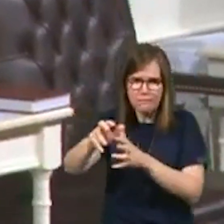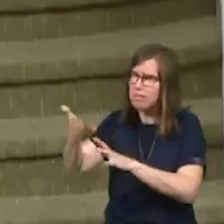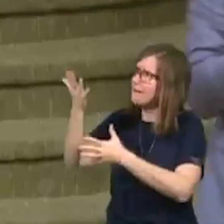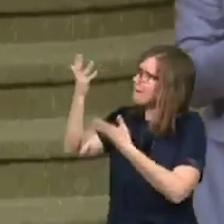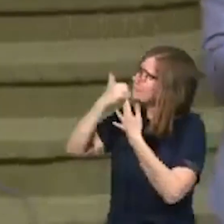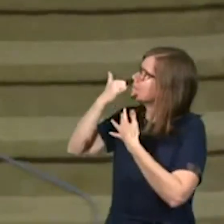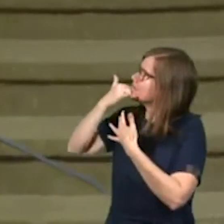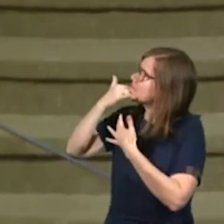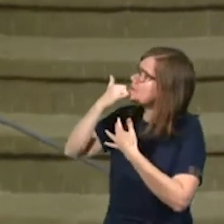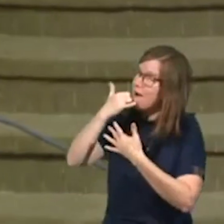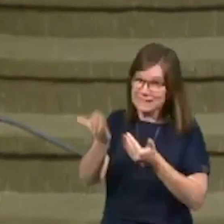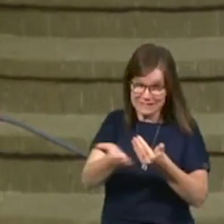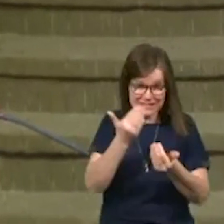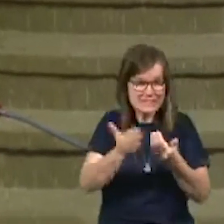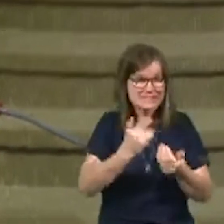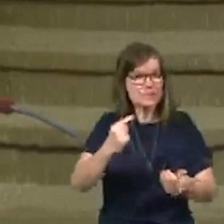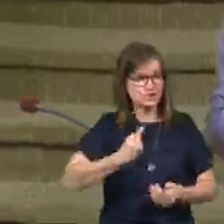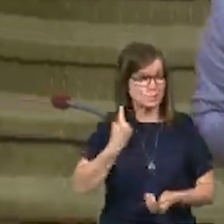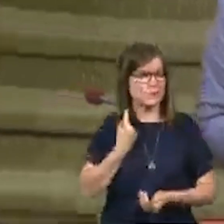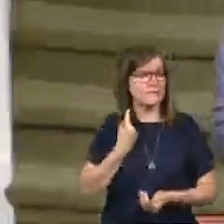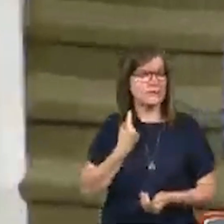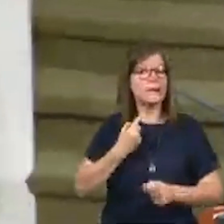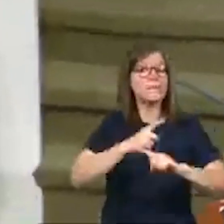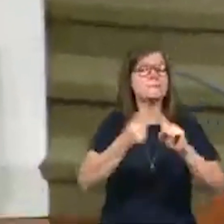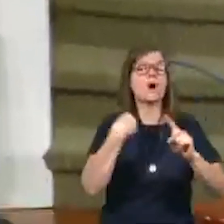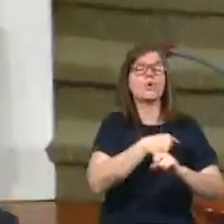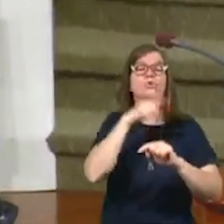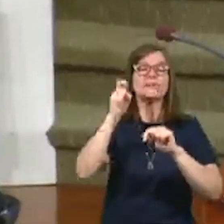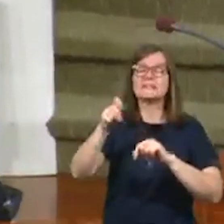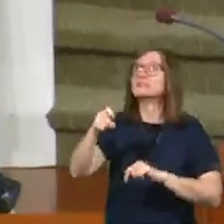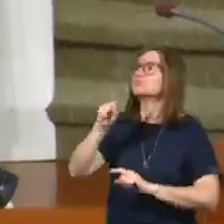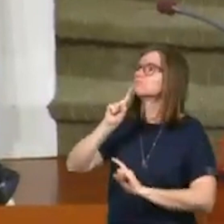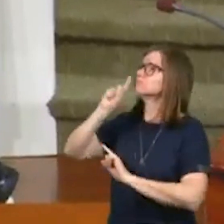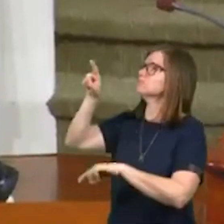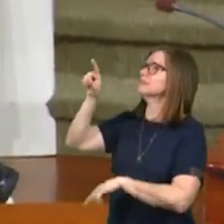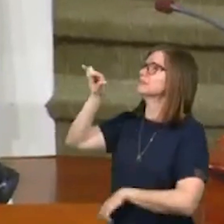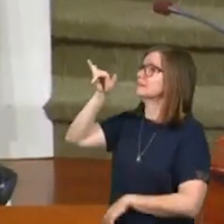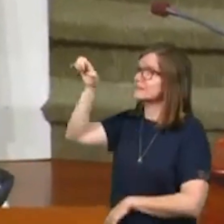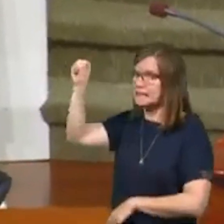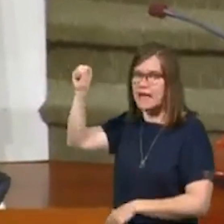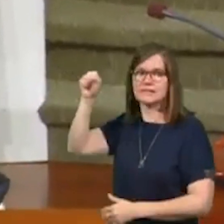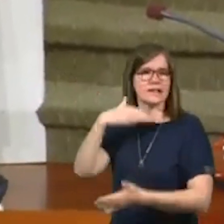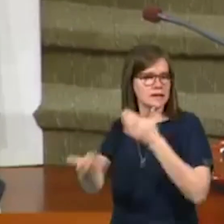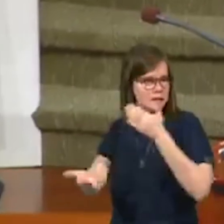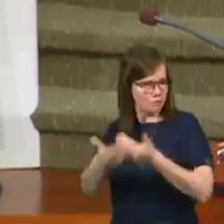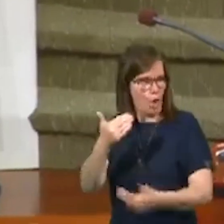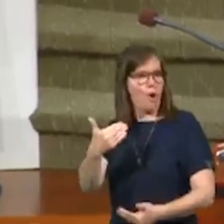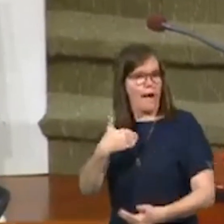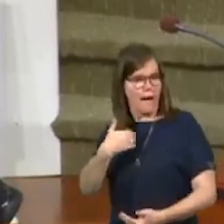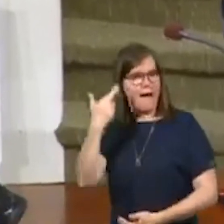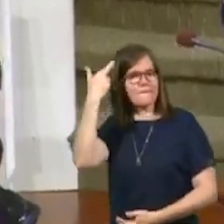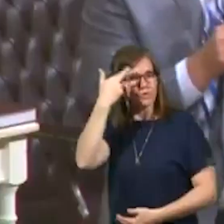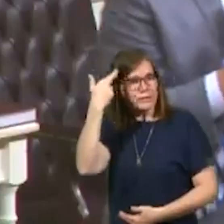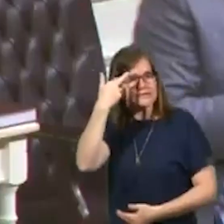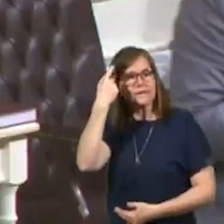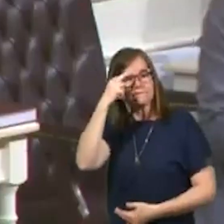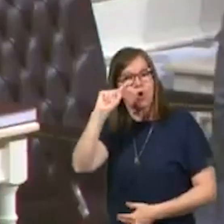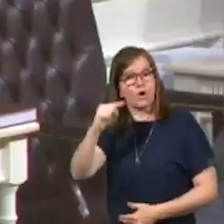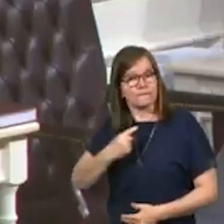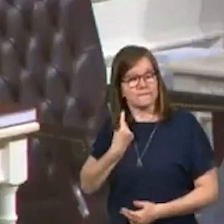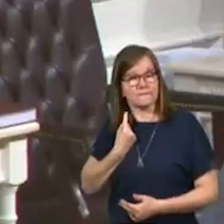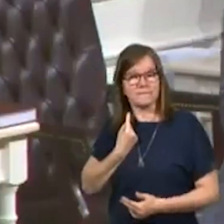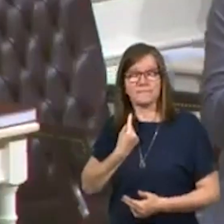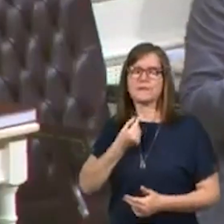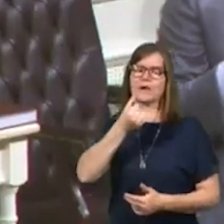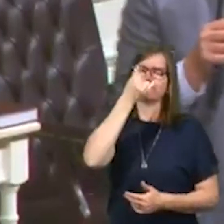problem here? And it's easy to become offended, but we need to say yes, even we have reason to be offended. This is the most foolish